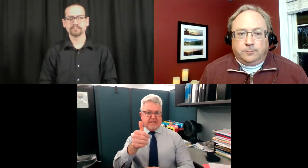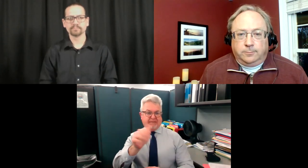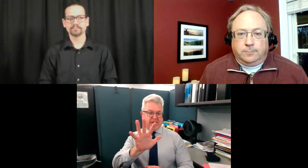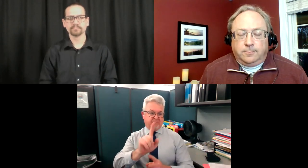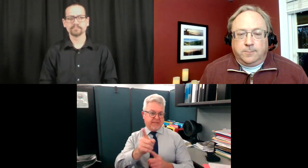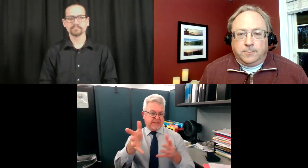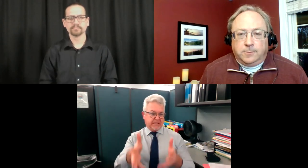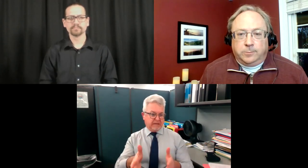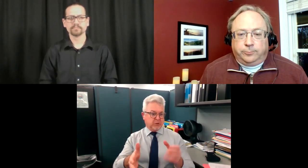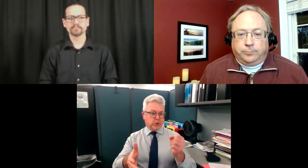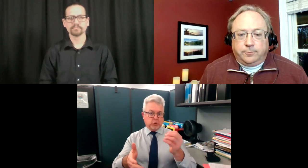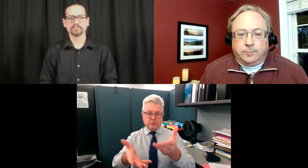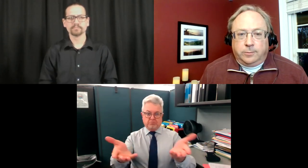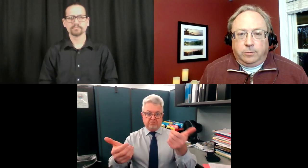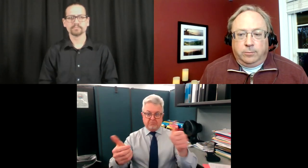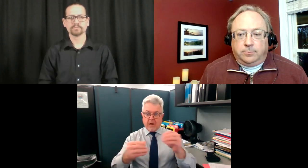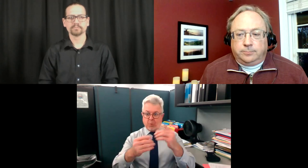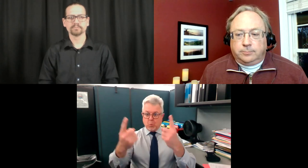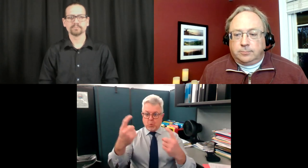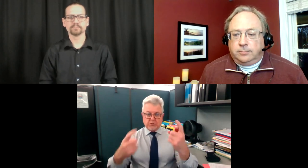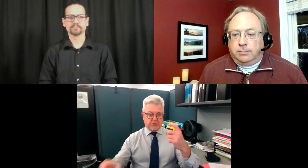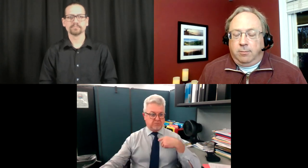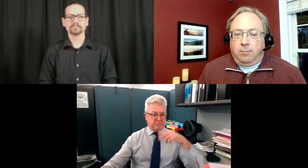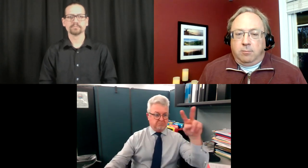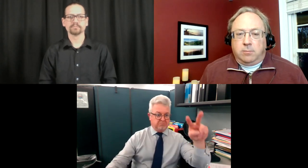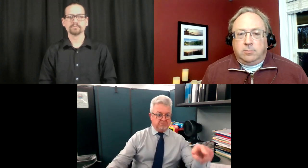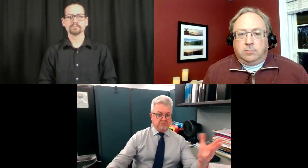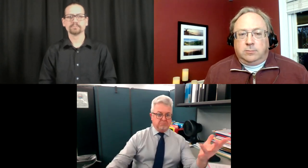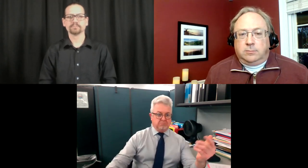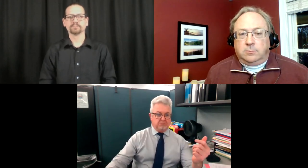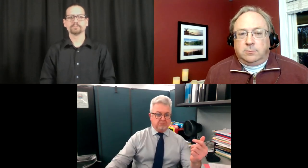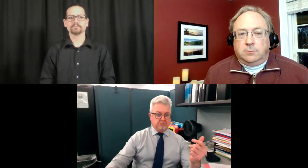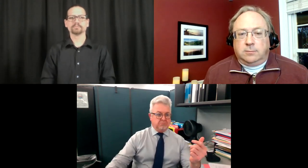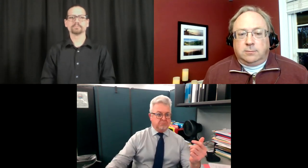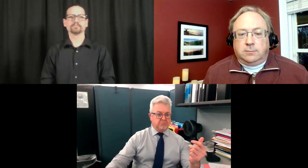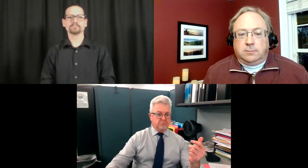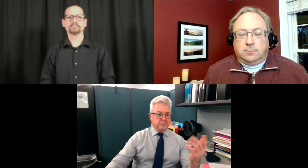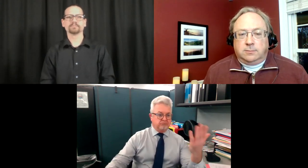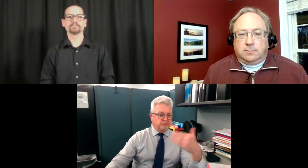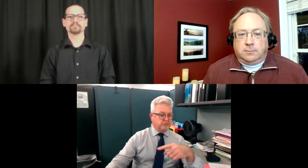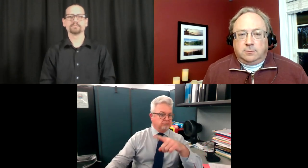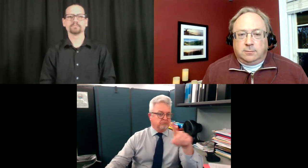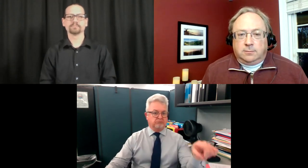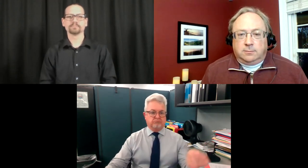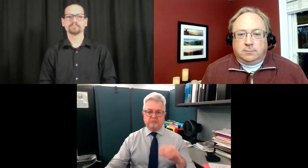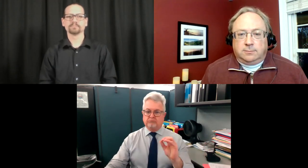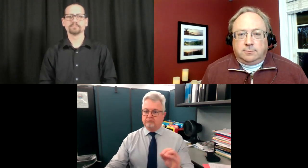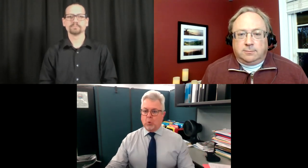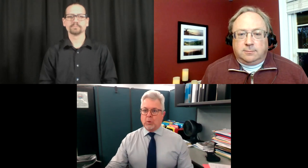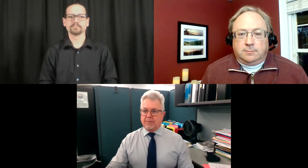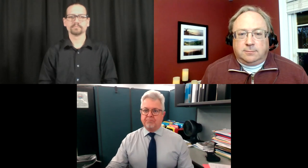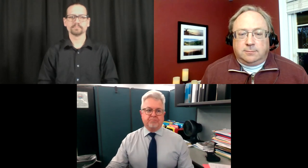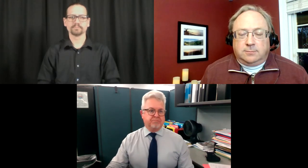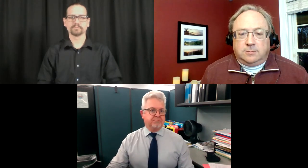okay so uh we got about five or ten minutes left and i'd like to take this opportunity to review to see if anybody out in the audience has any